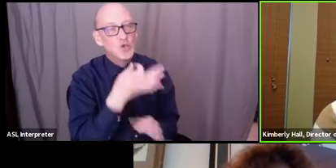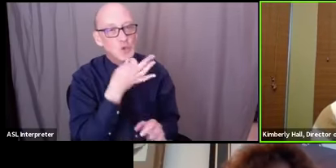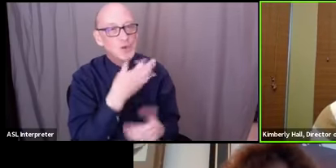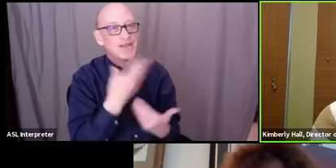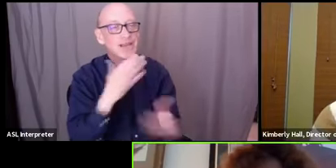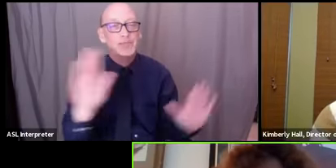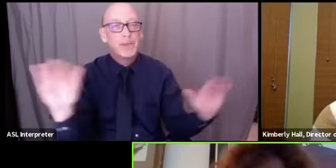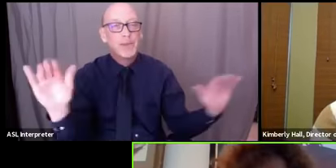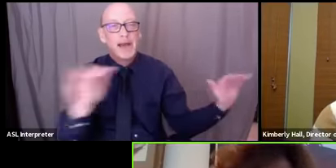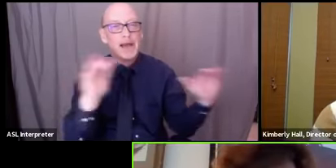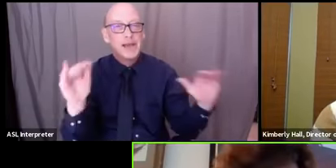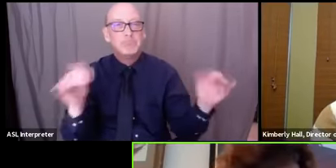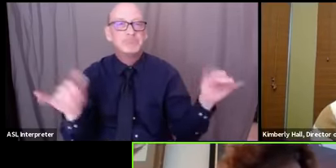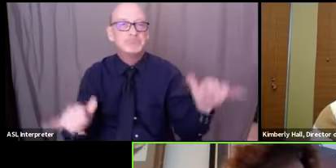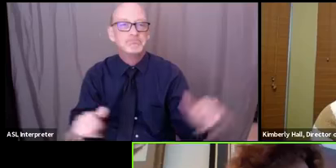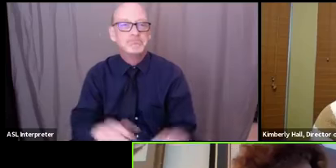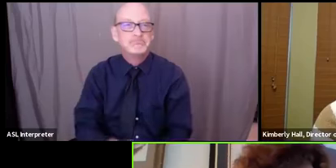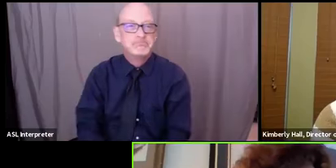everybody bye bye